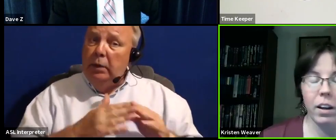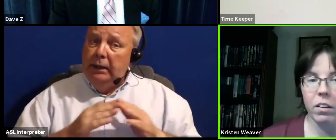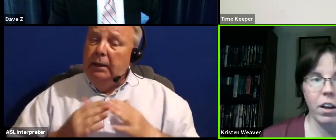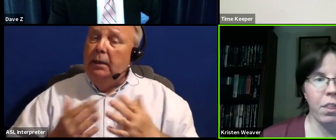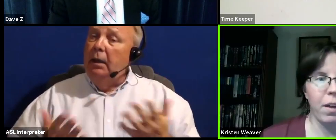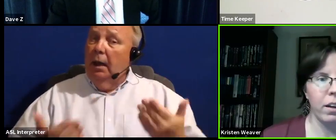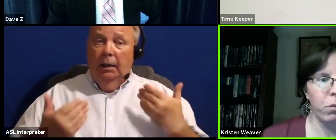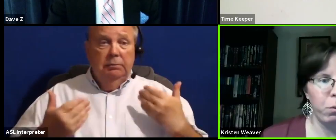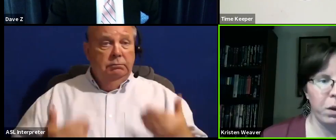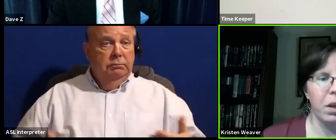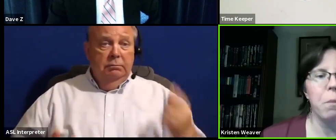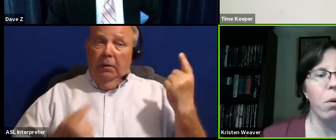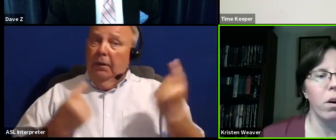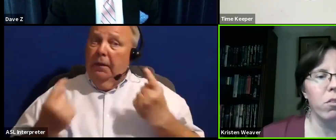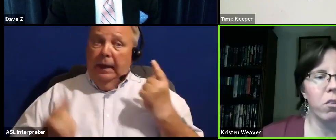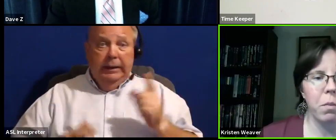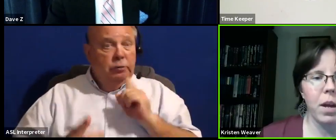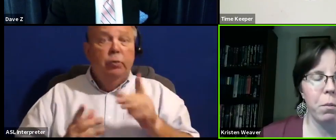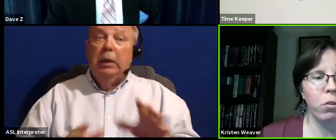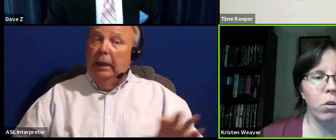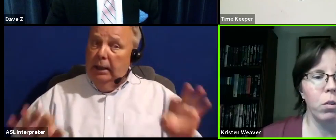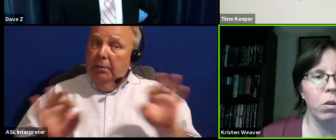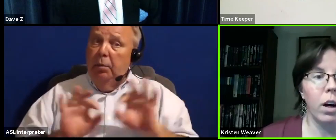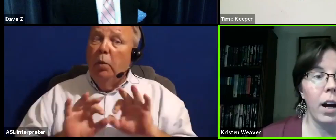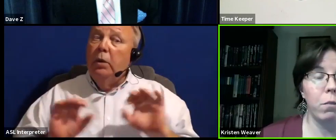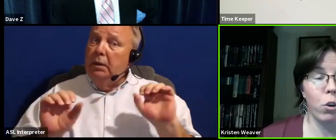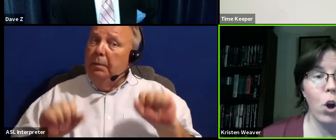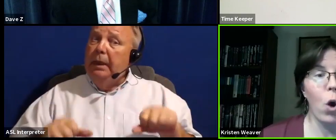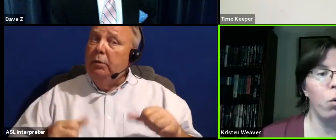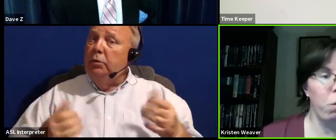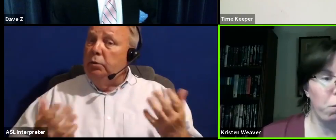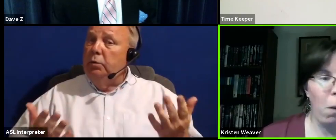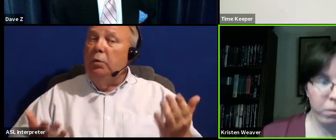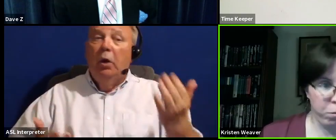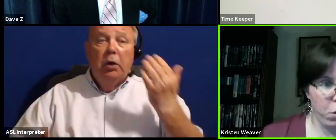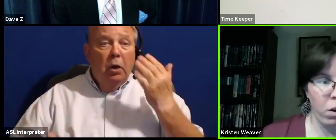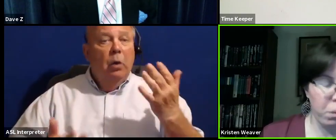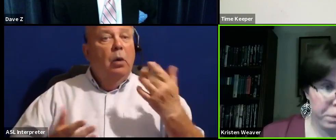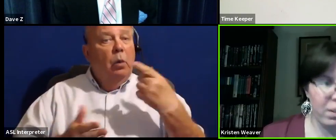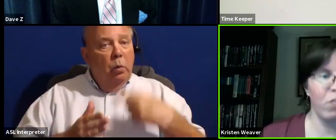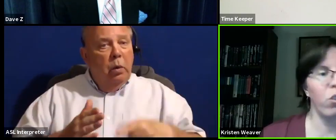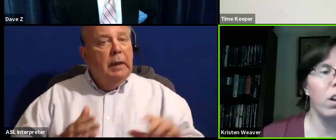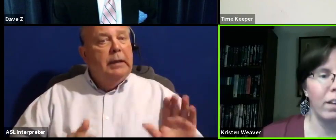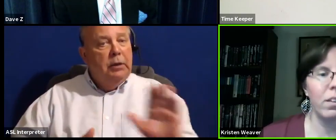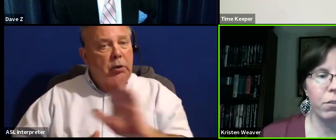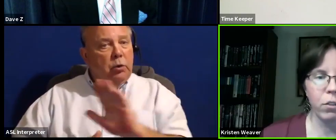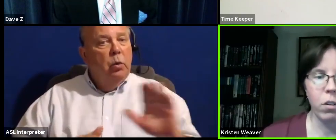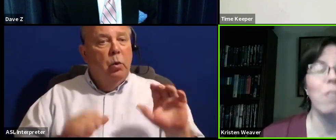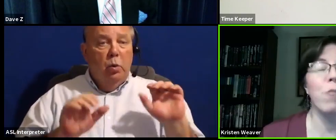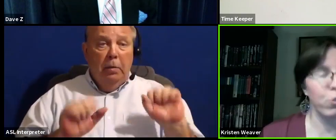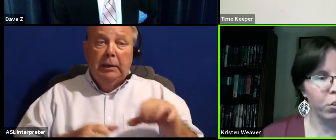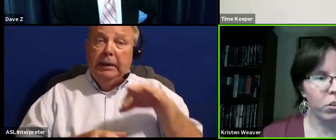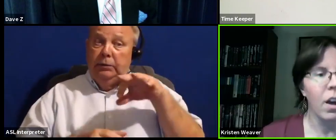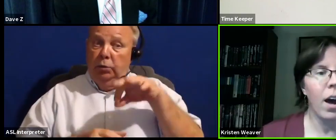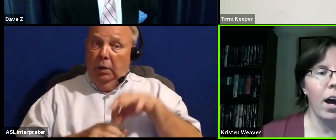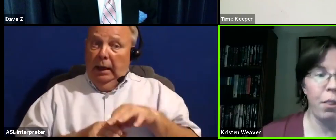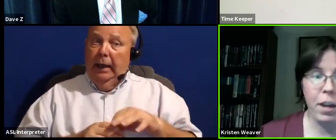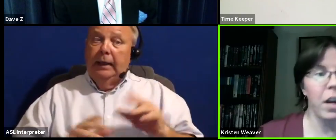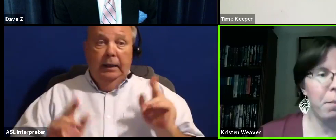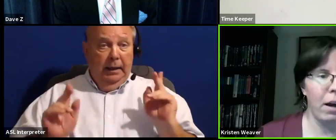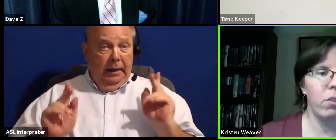I think it's really important to be able to know what your potential elected officials